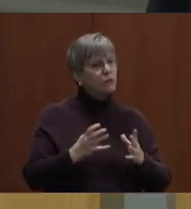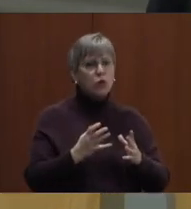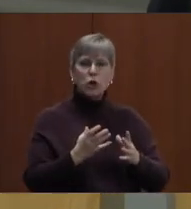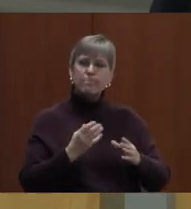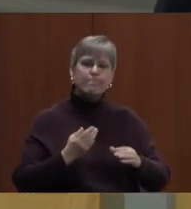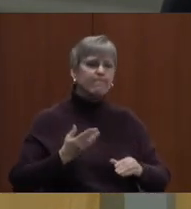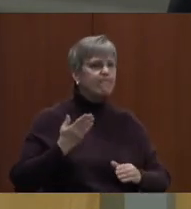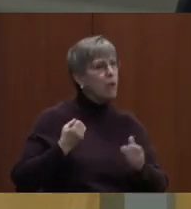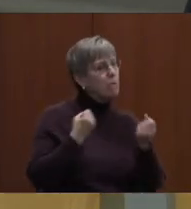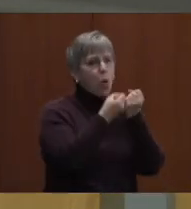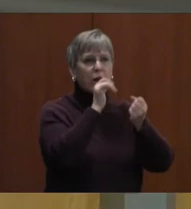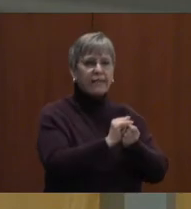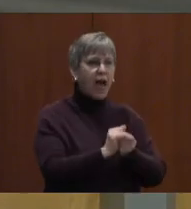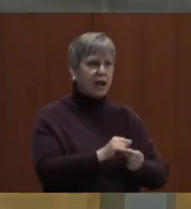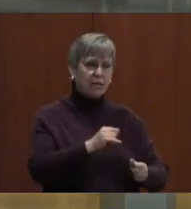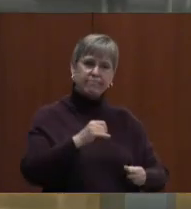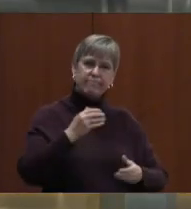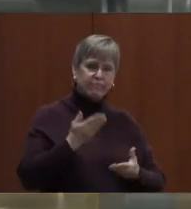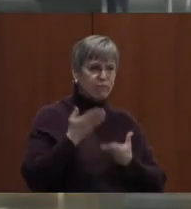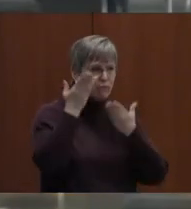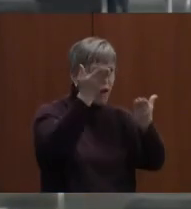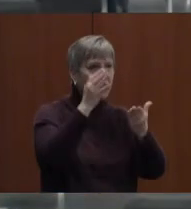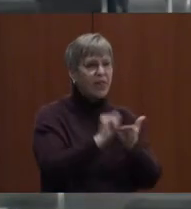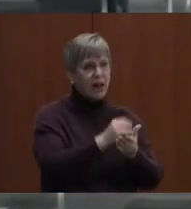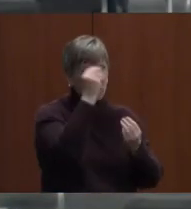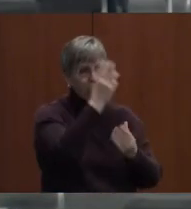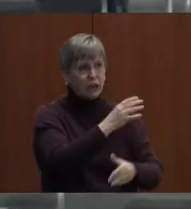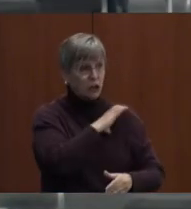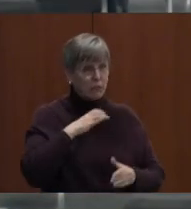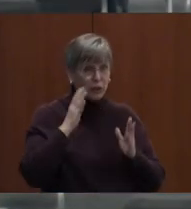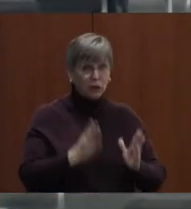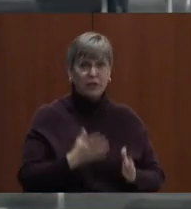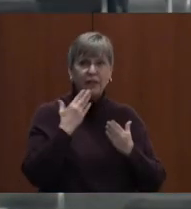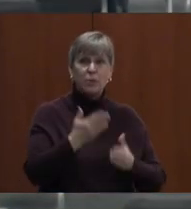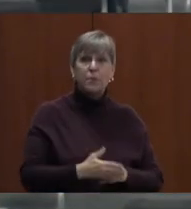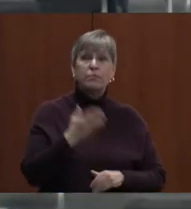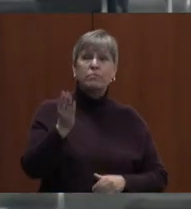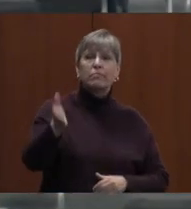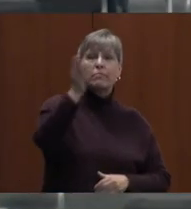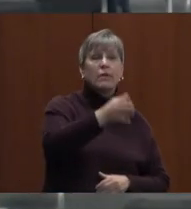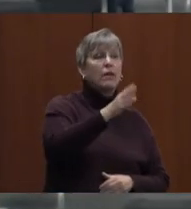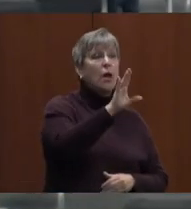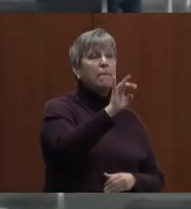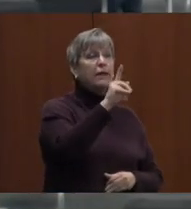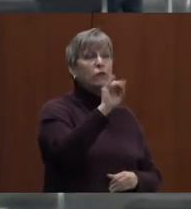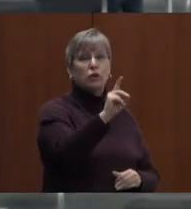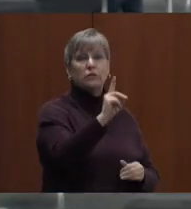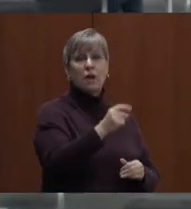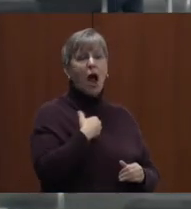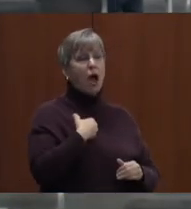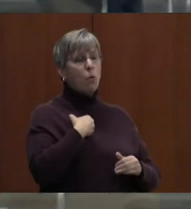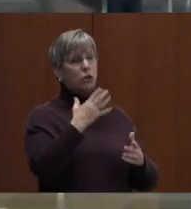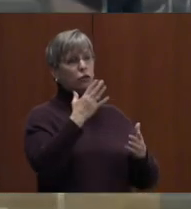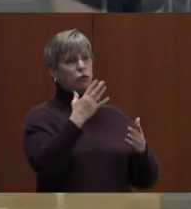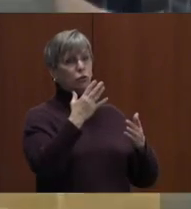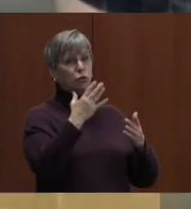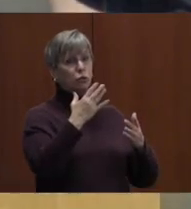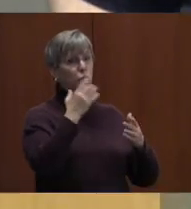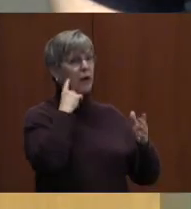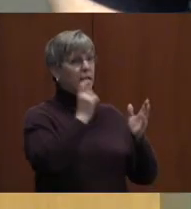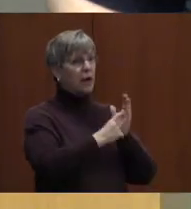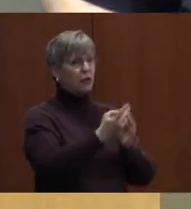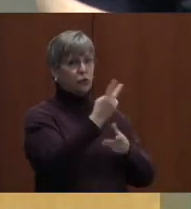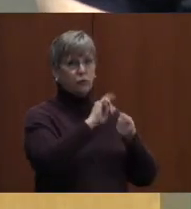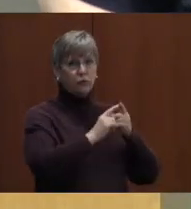We appreciate it. Thank you. Mr. Burkett. I just wanted to call out two of my friends